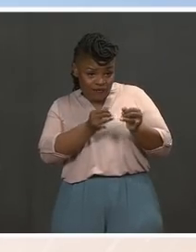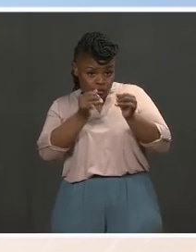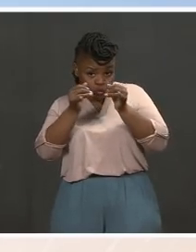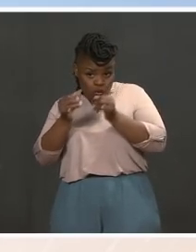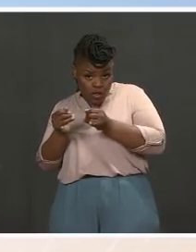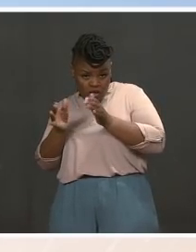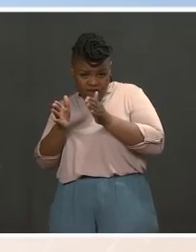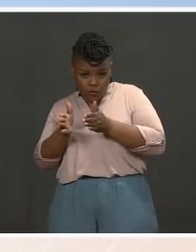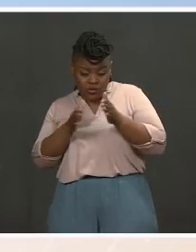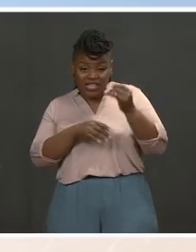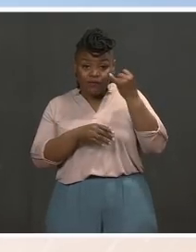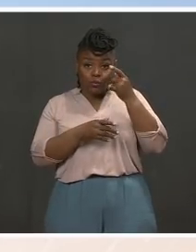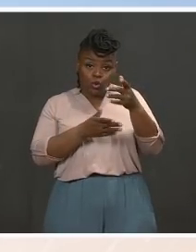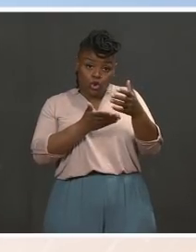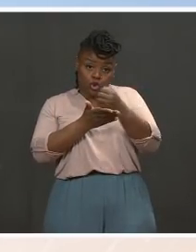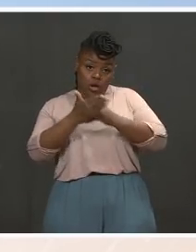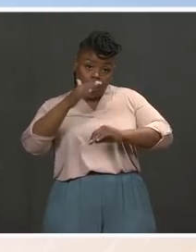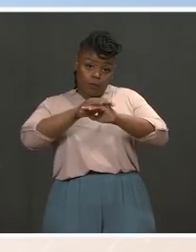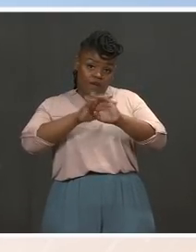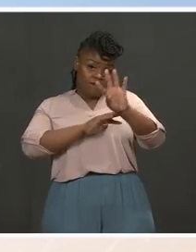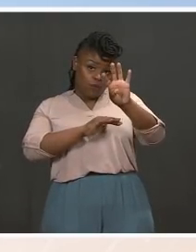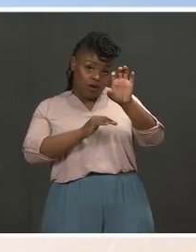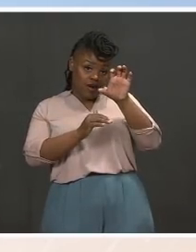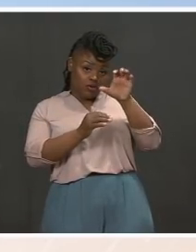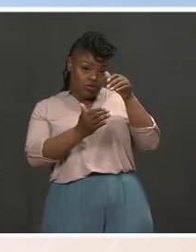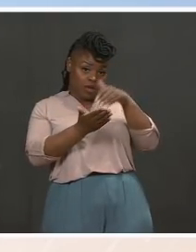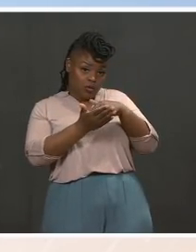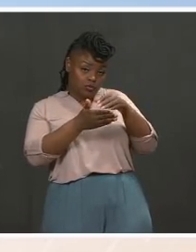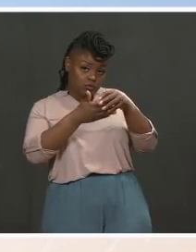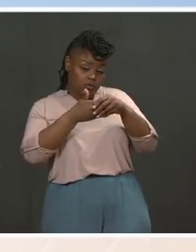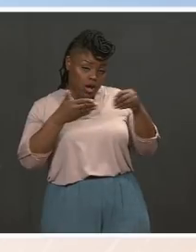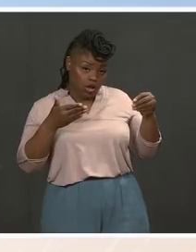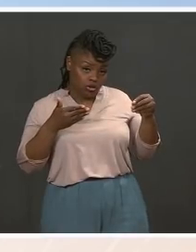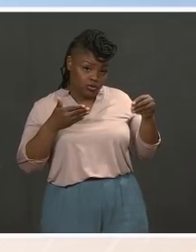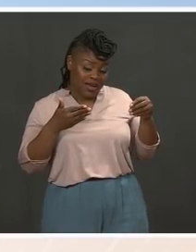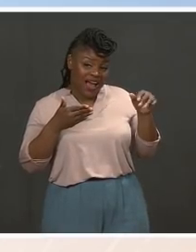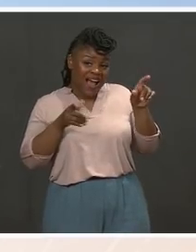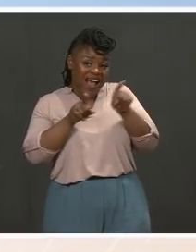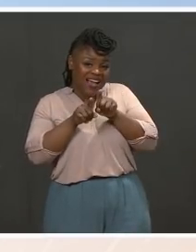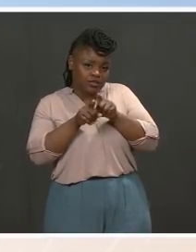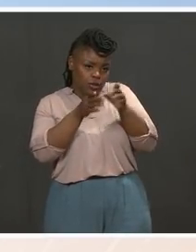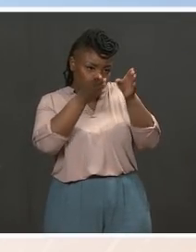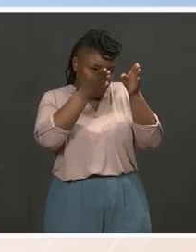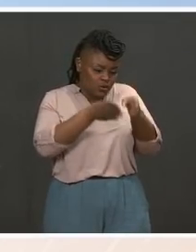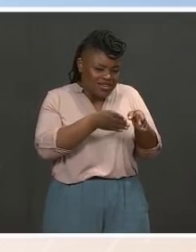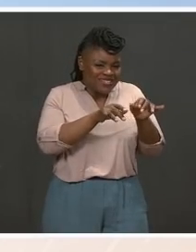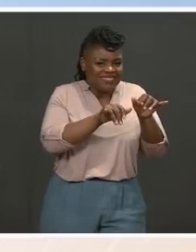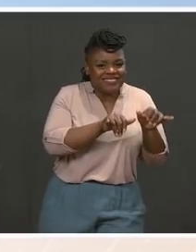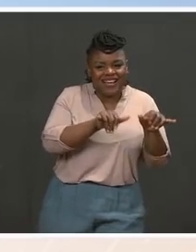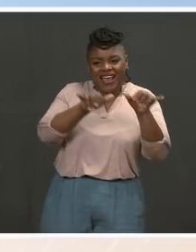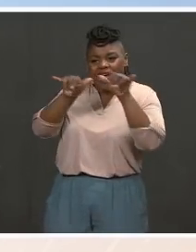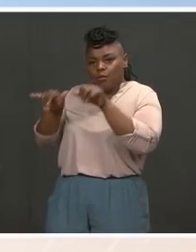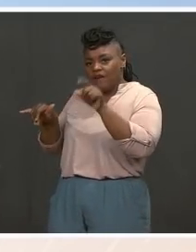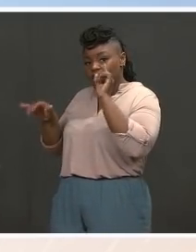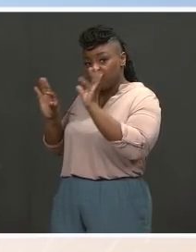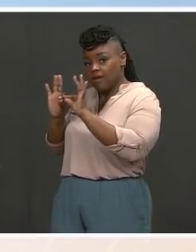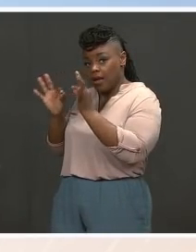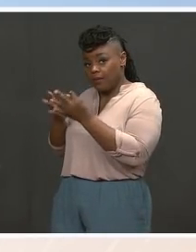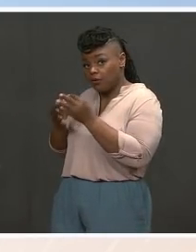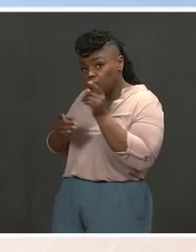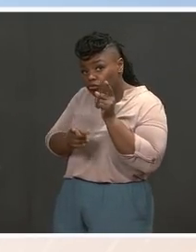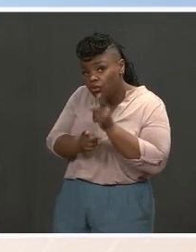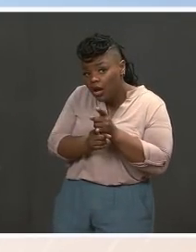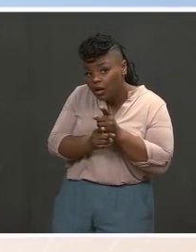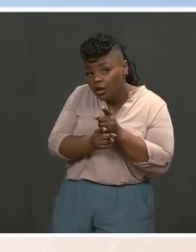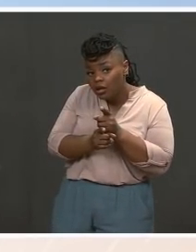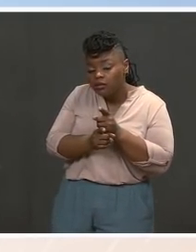individual. You will not pay a penny more, just like families won't pay up anymore. MS. That's right. Thanks, quick one. As the ruler from a TD Holly who can't be